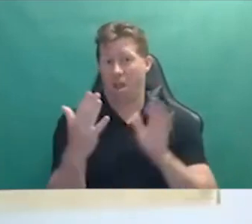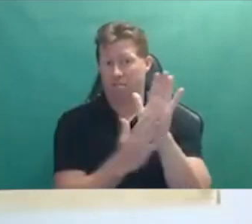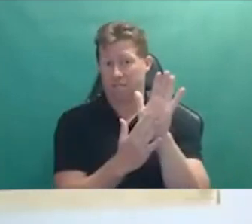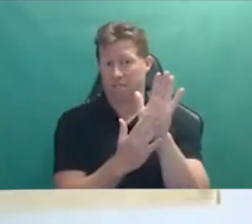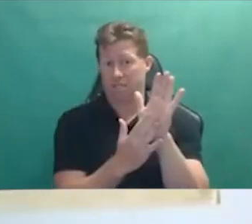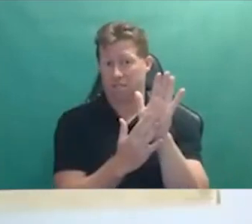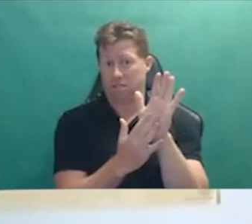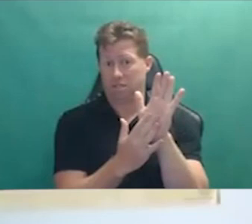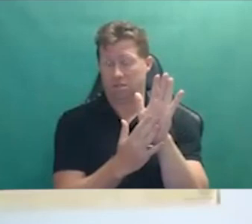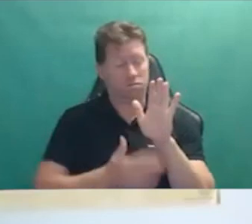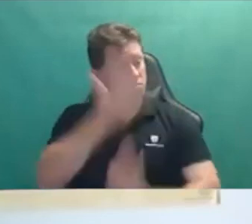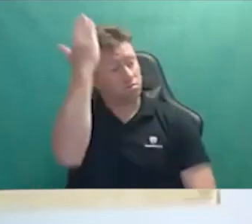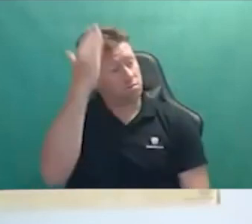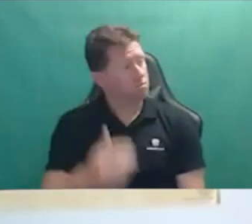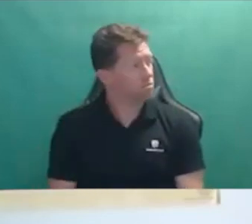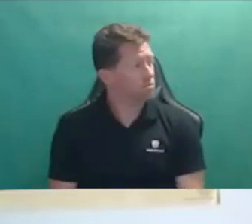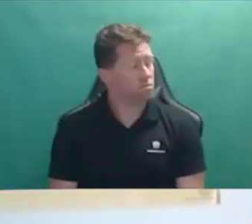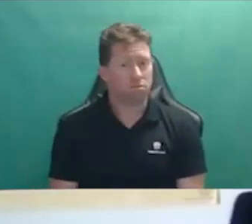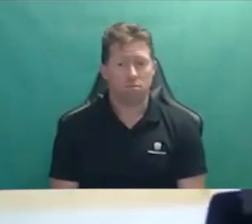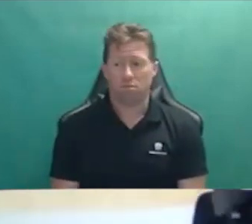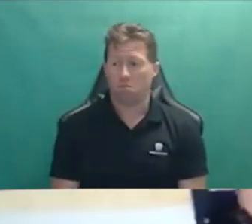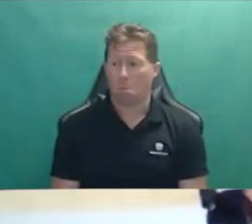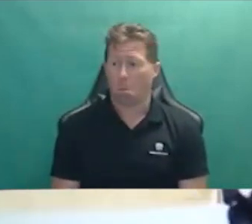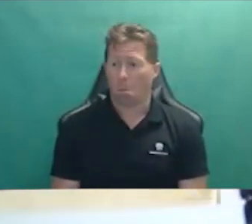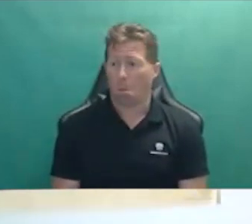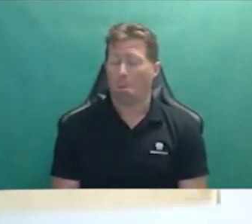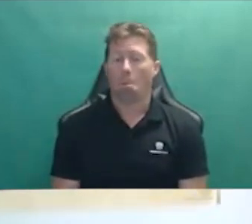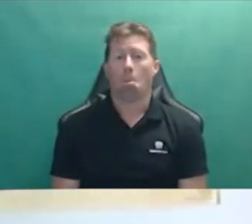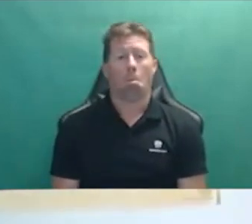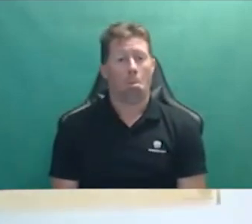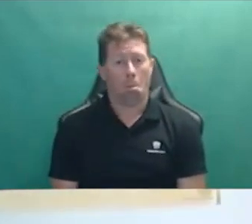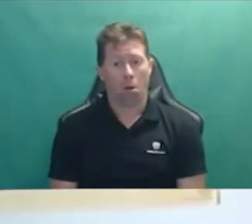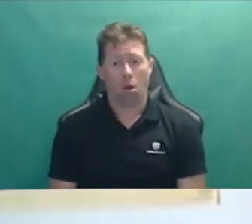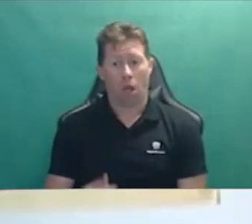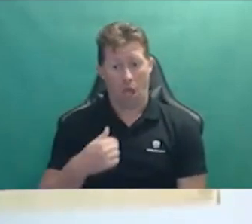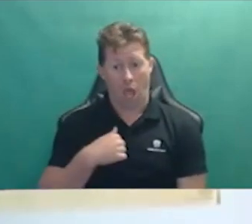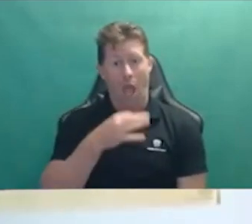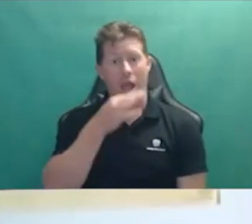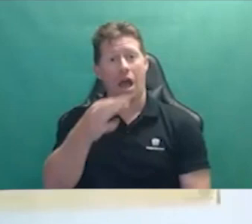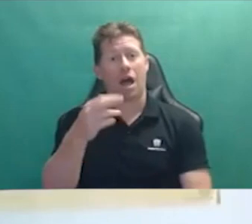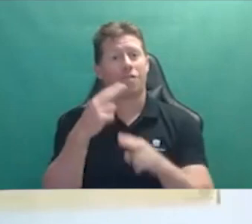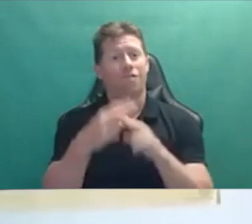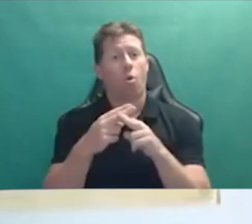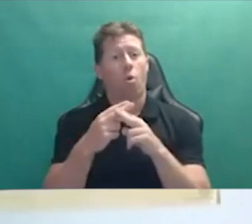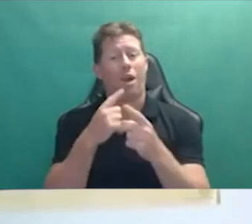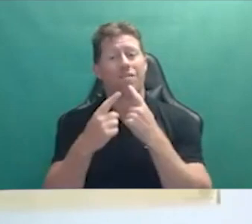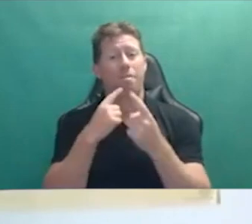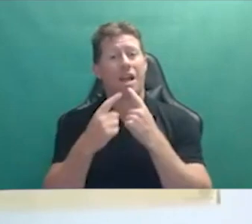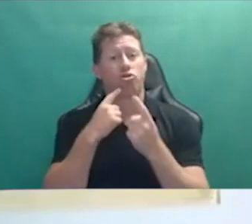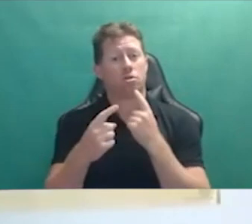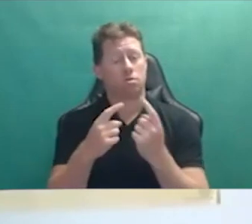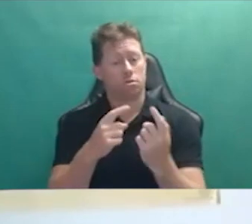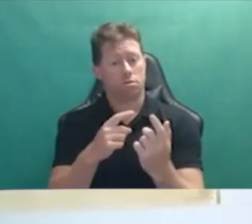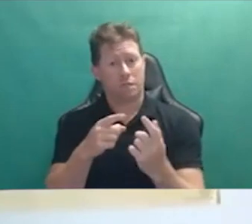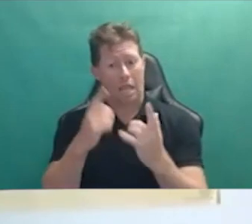And then he was gone. Okay. And what I did ask for, I asked for the information that had been collected in that